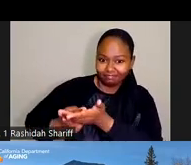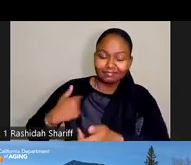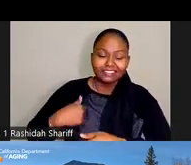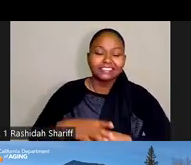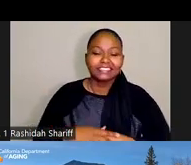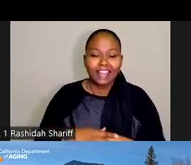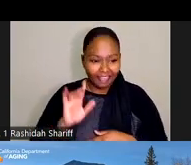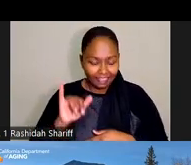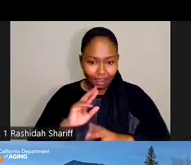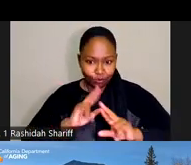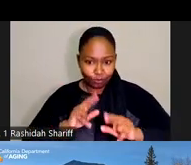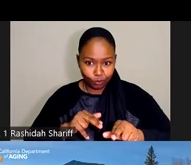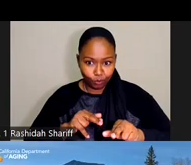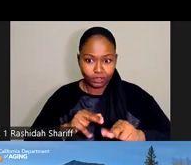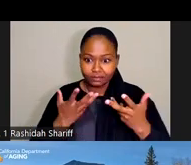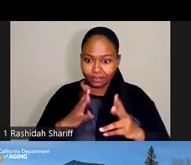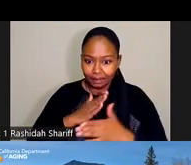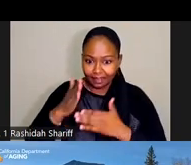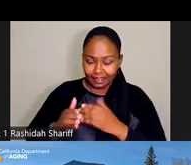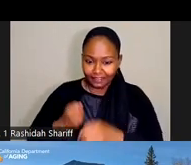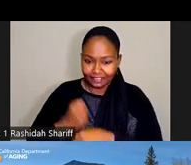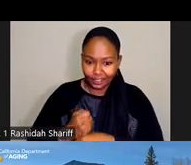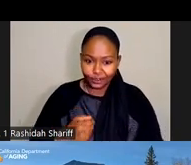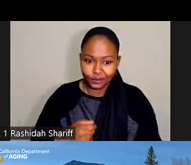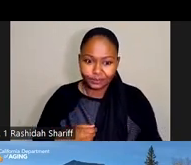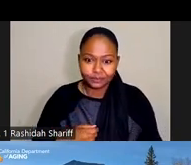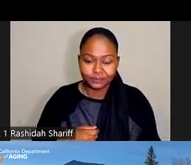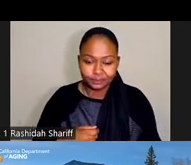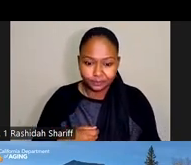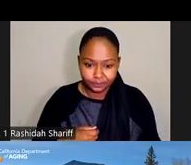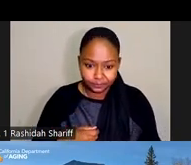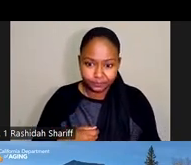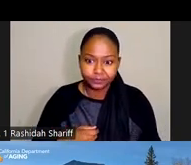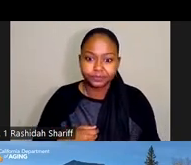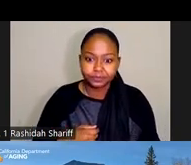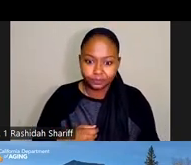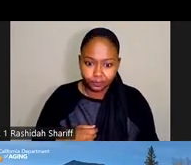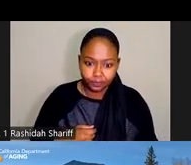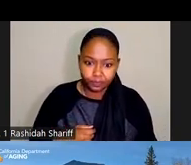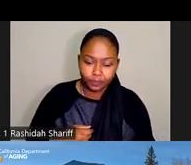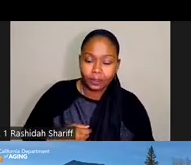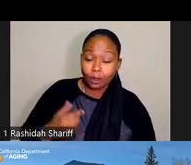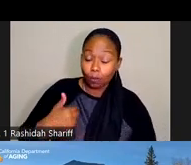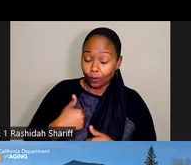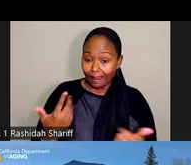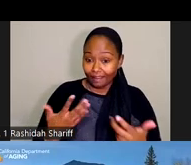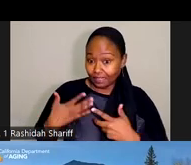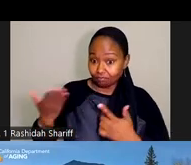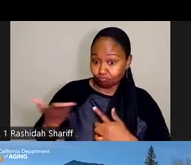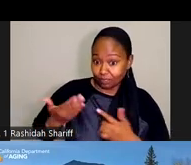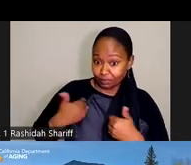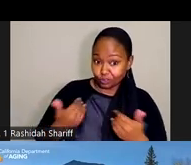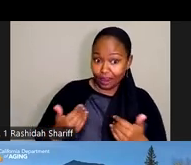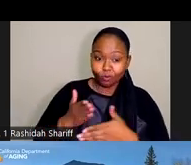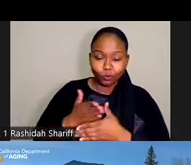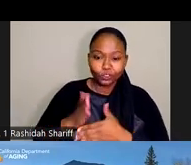come out by the end of this year. So of course, we look forward to any recommendations that they have. And we'll share that with all of